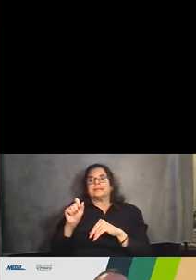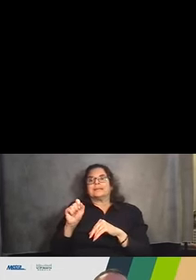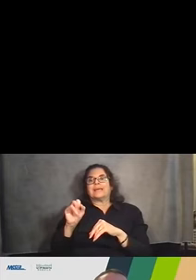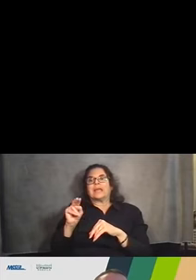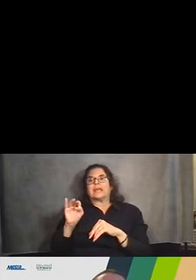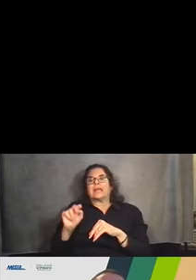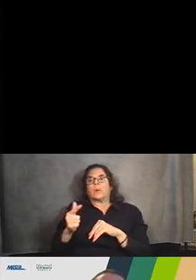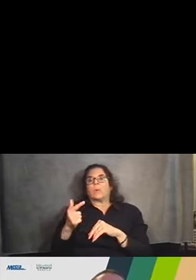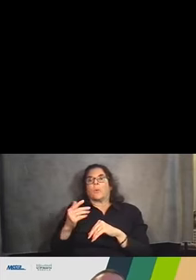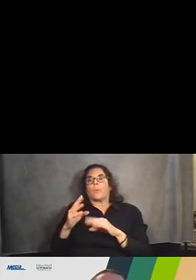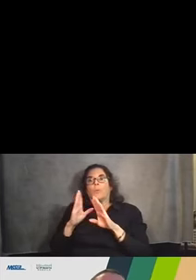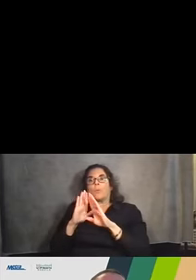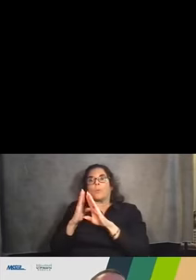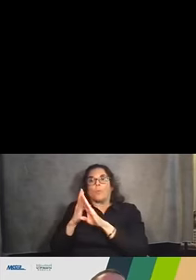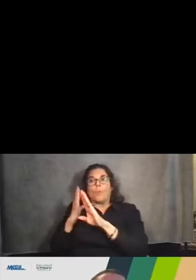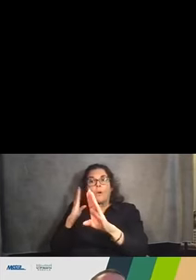corridor.